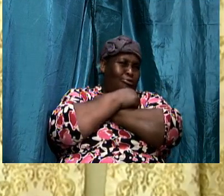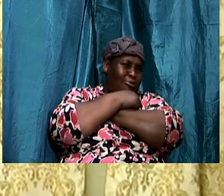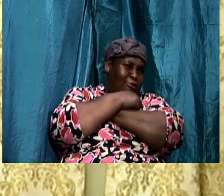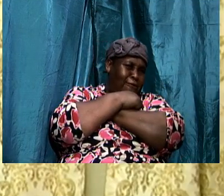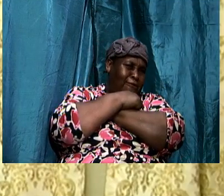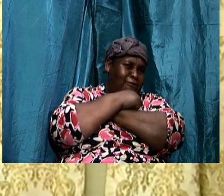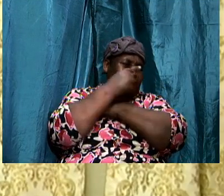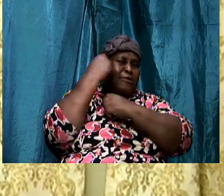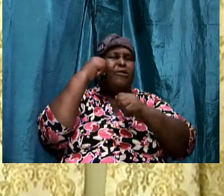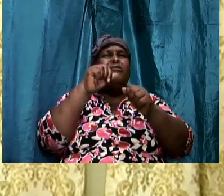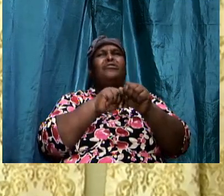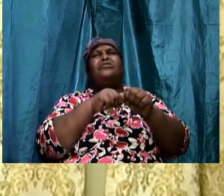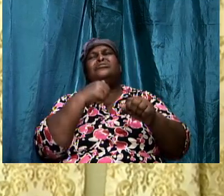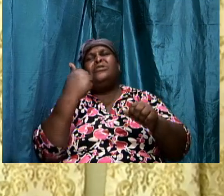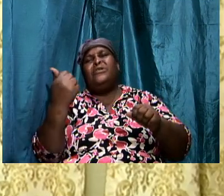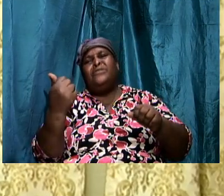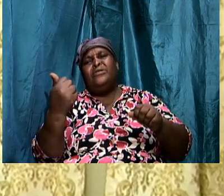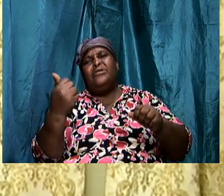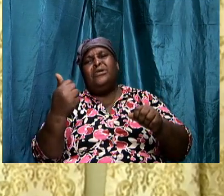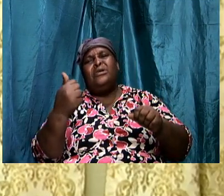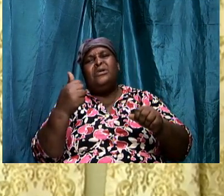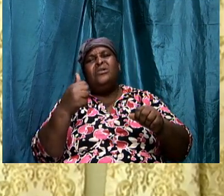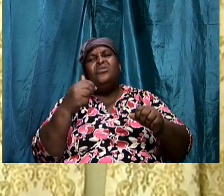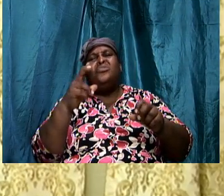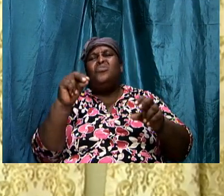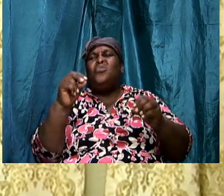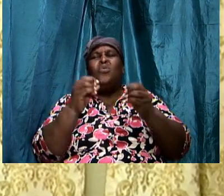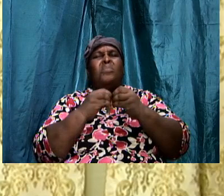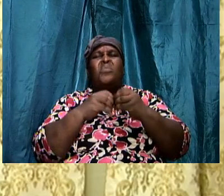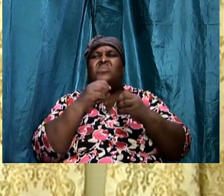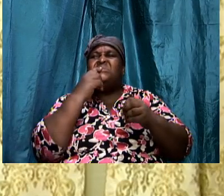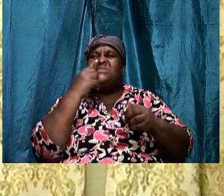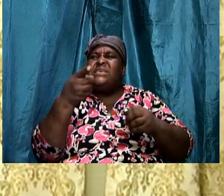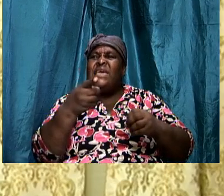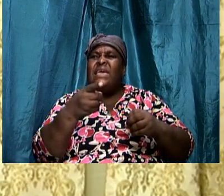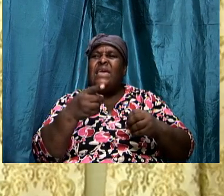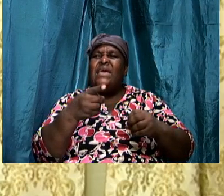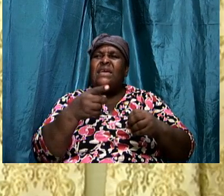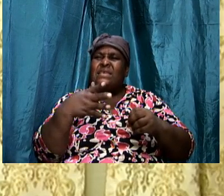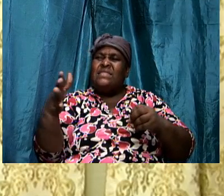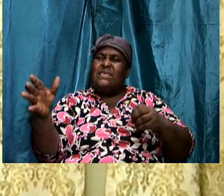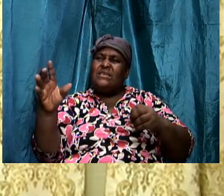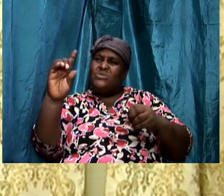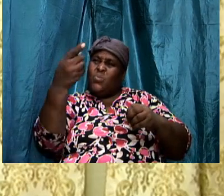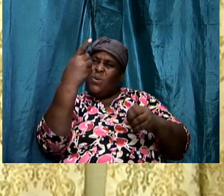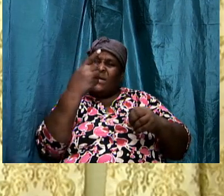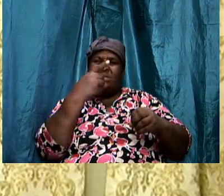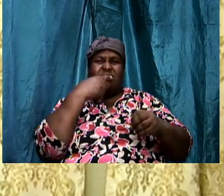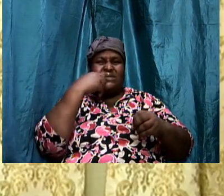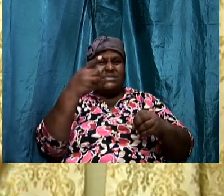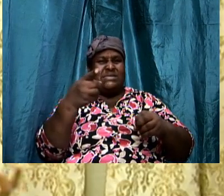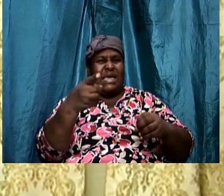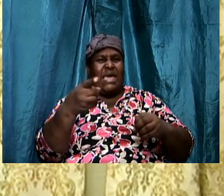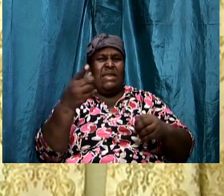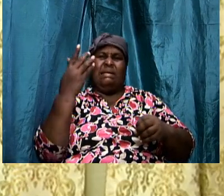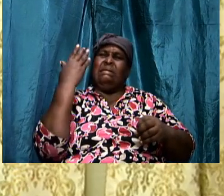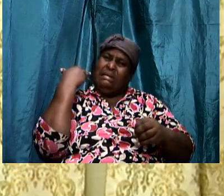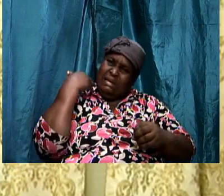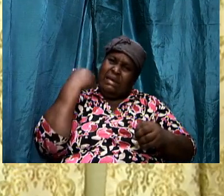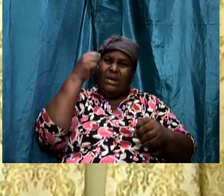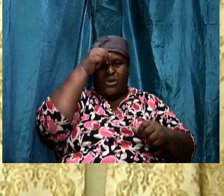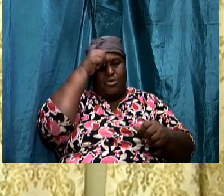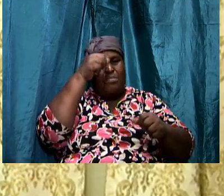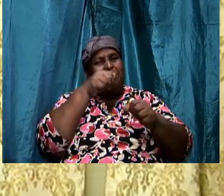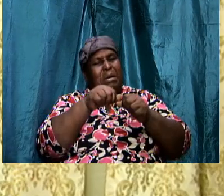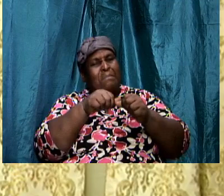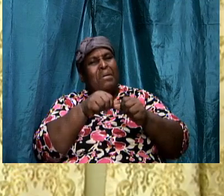term reverence. We no longer say the things that we once said. That would cause us to remember. That